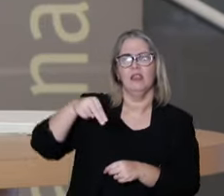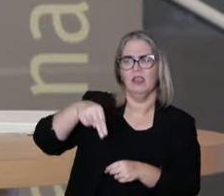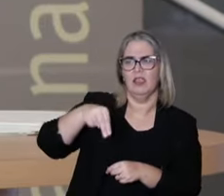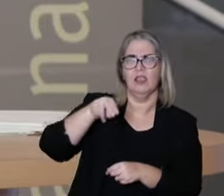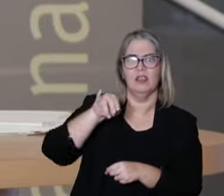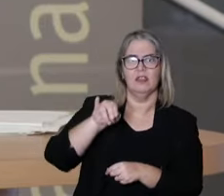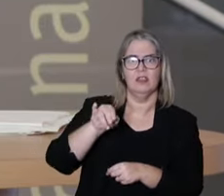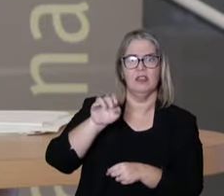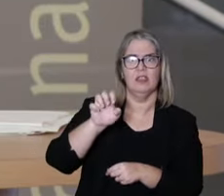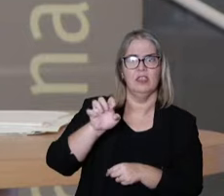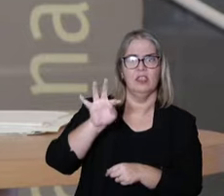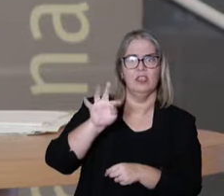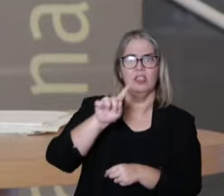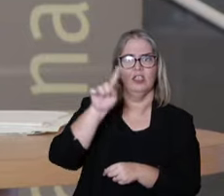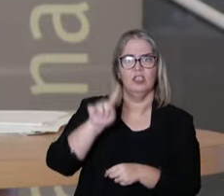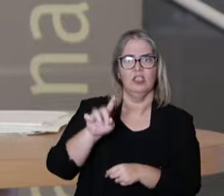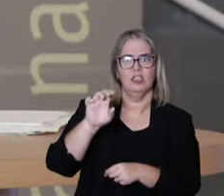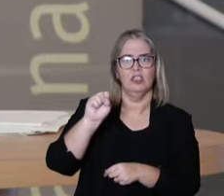Spinoza.